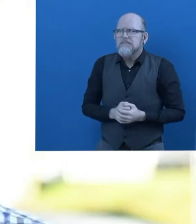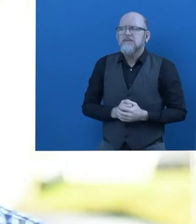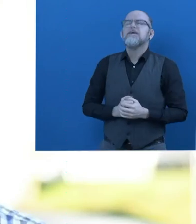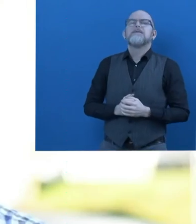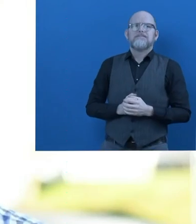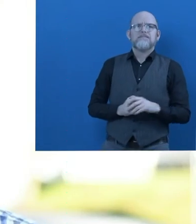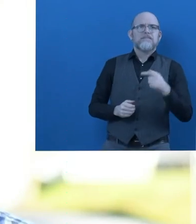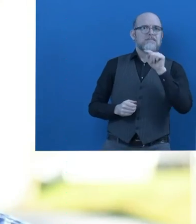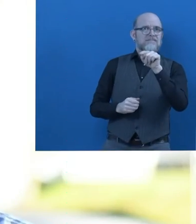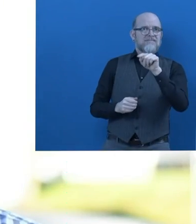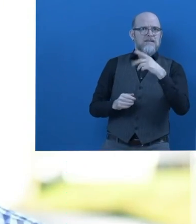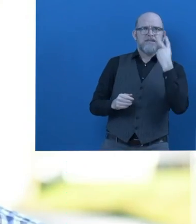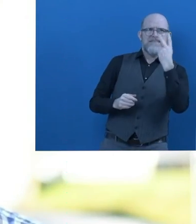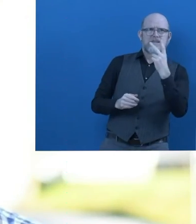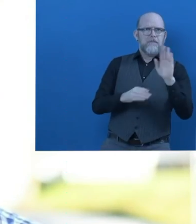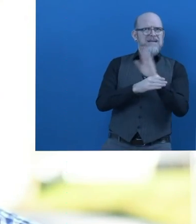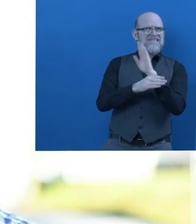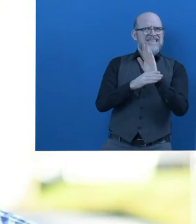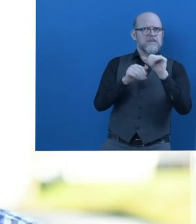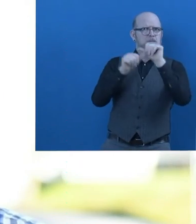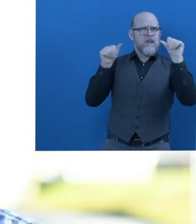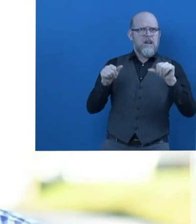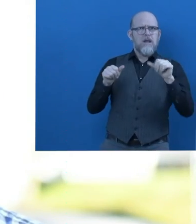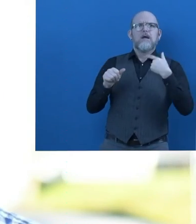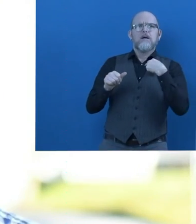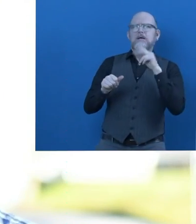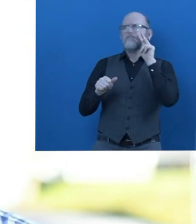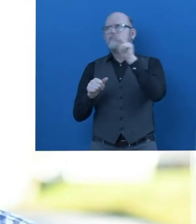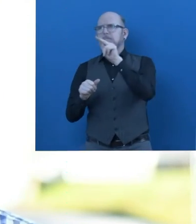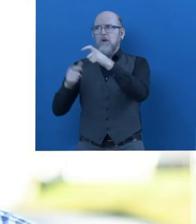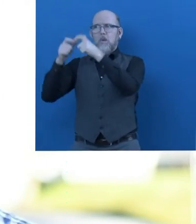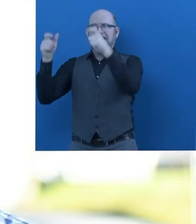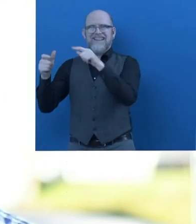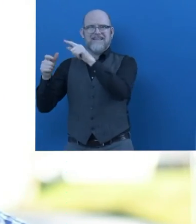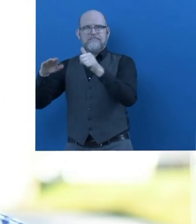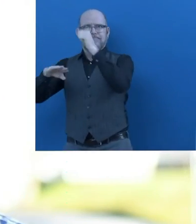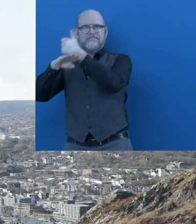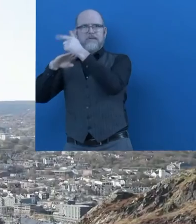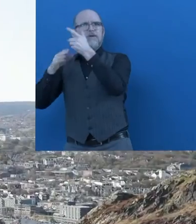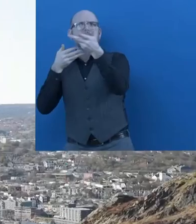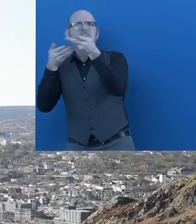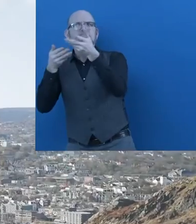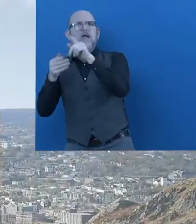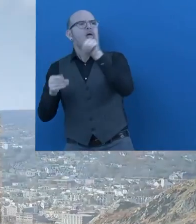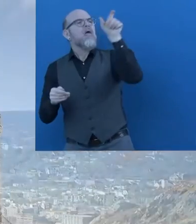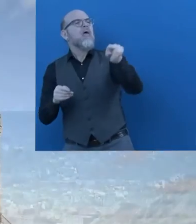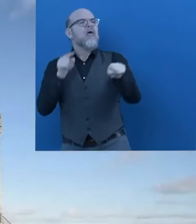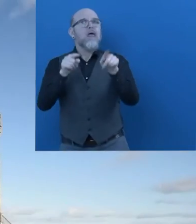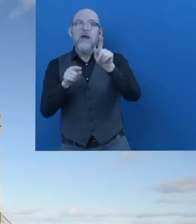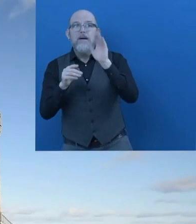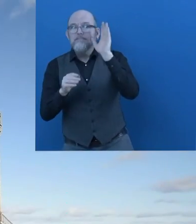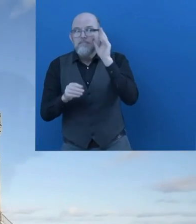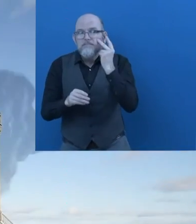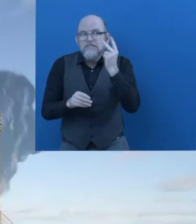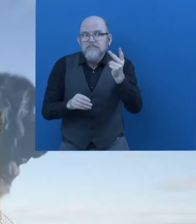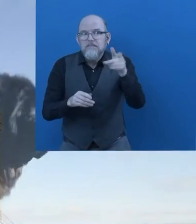The business model that we're using is about listening to the employers and the needs that they have. The financing was from government. We did originally use